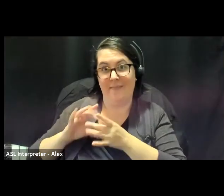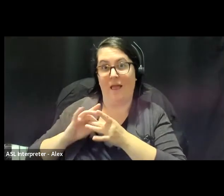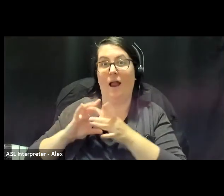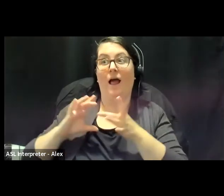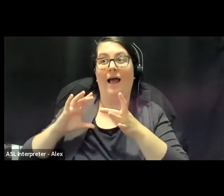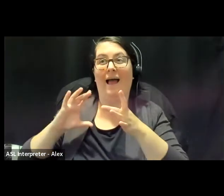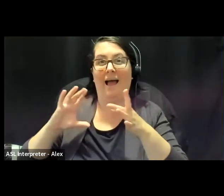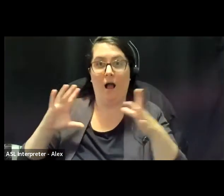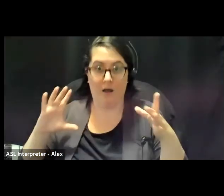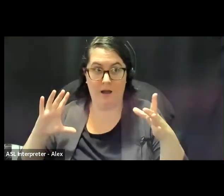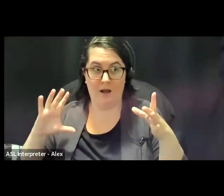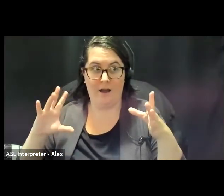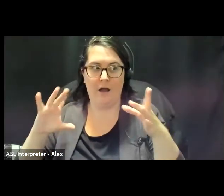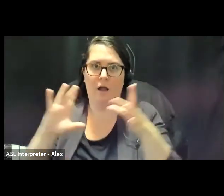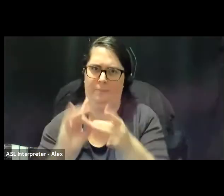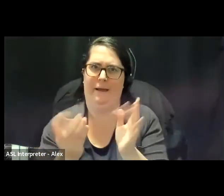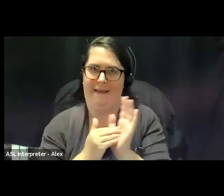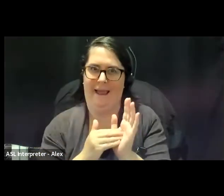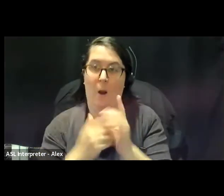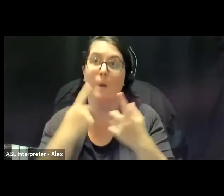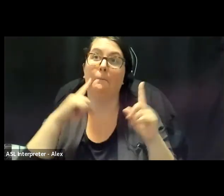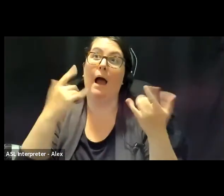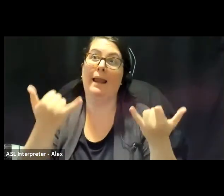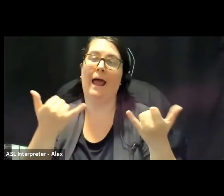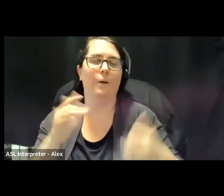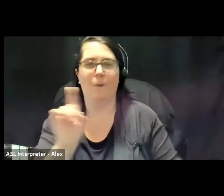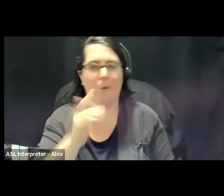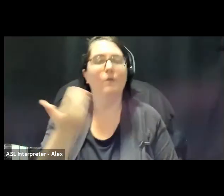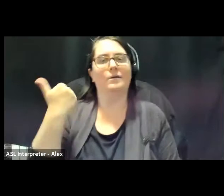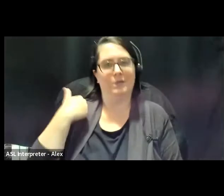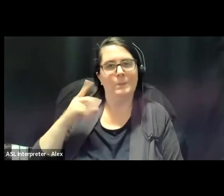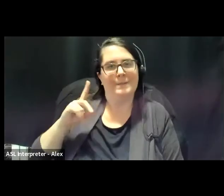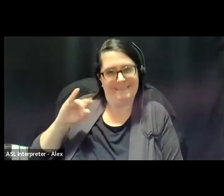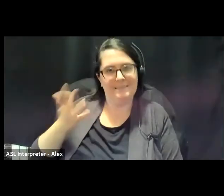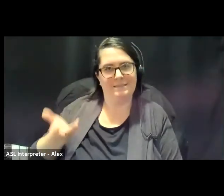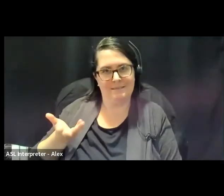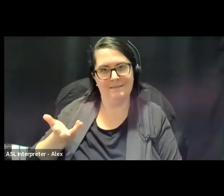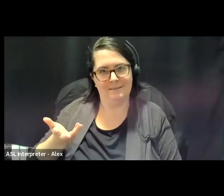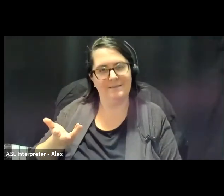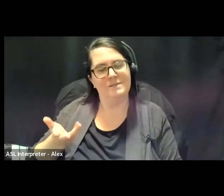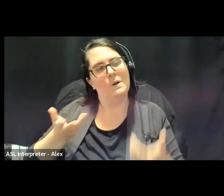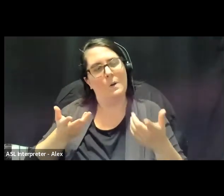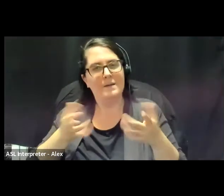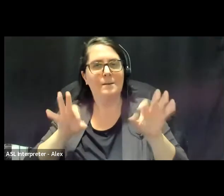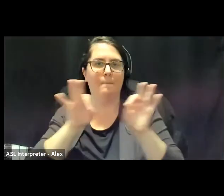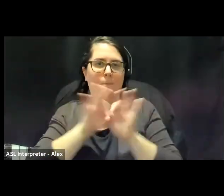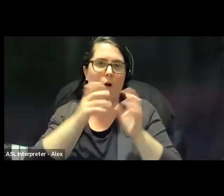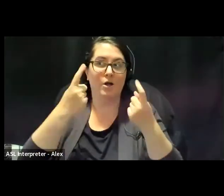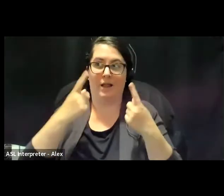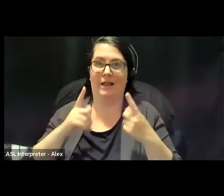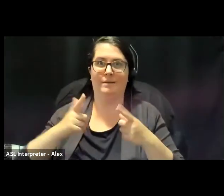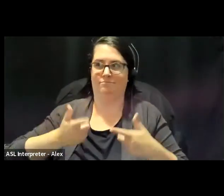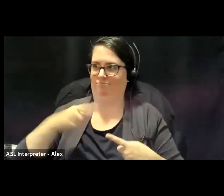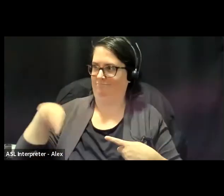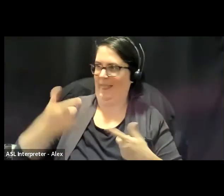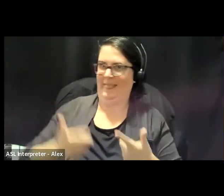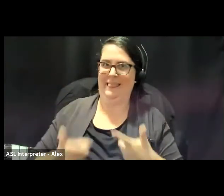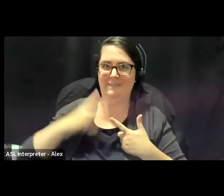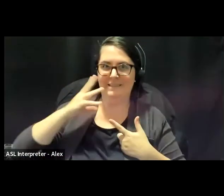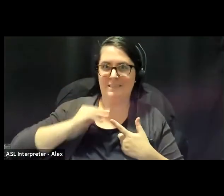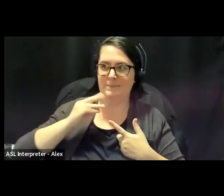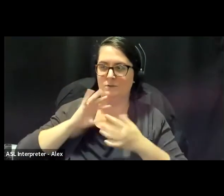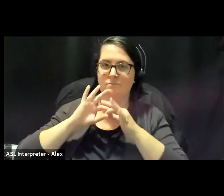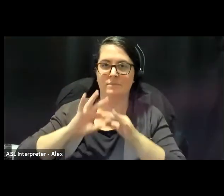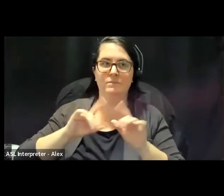Right. And it also grounds us in understanding that there's a lived history of thinking about